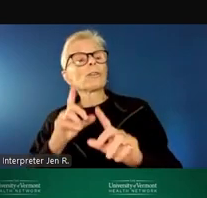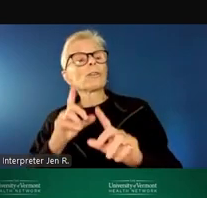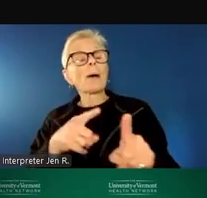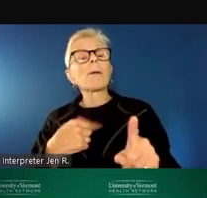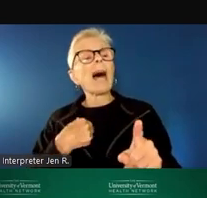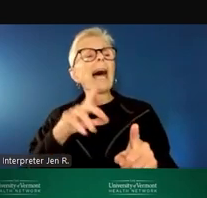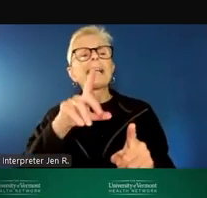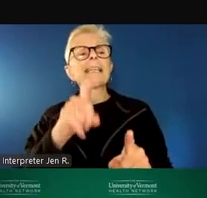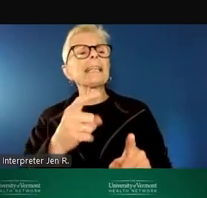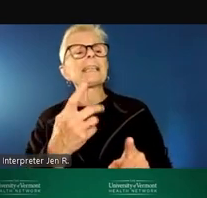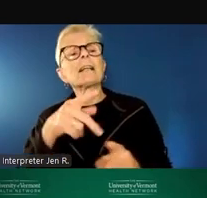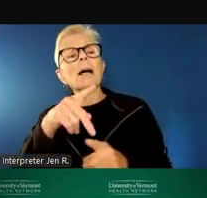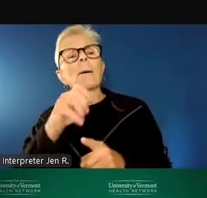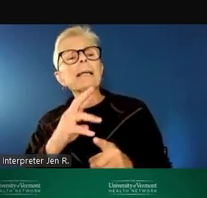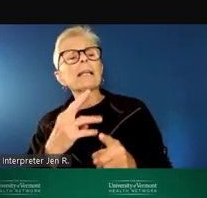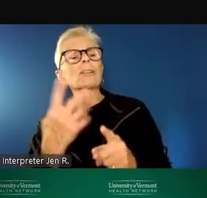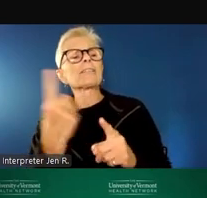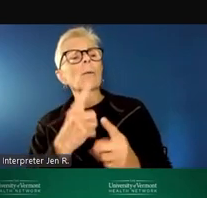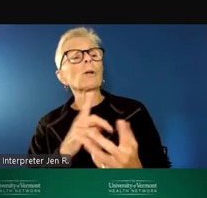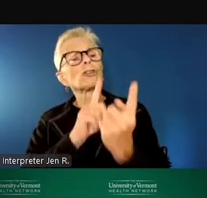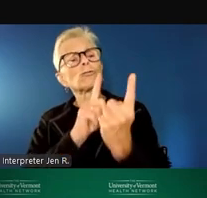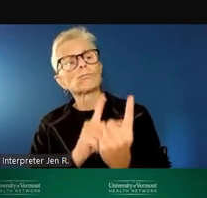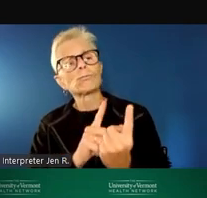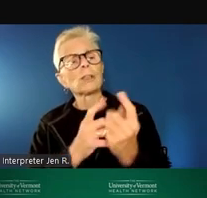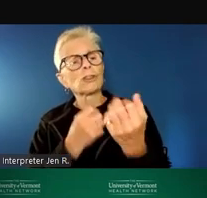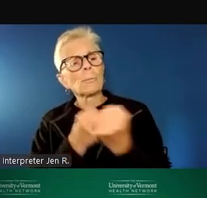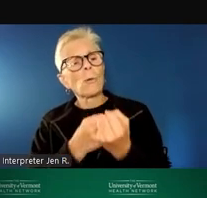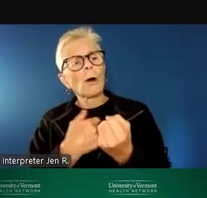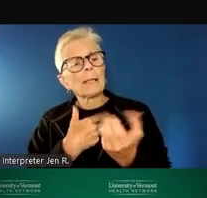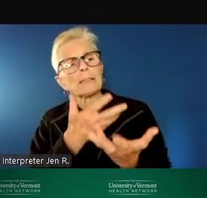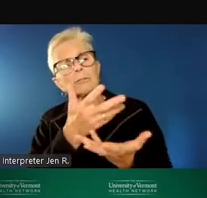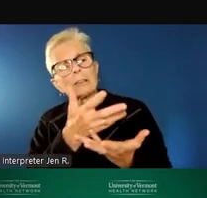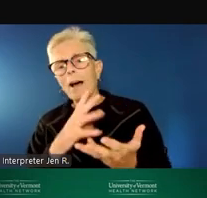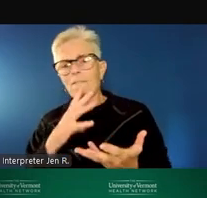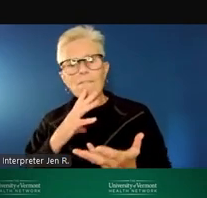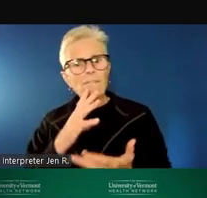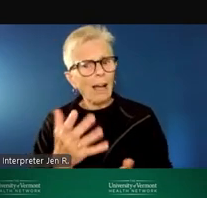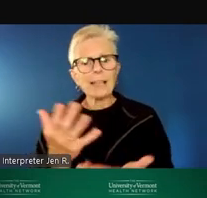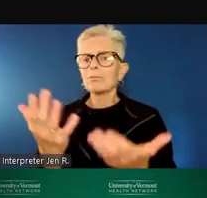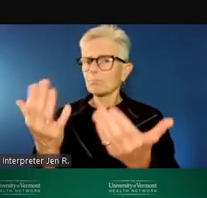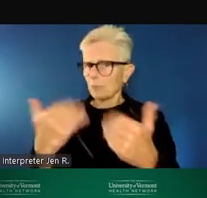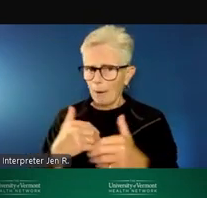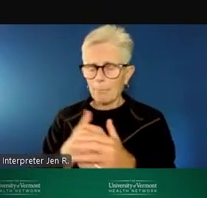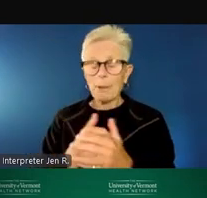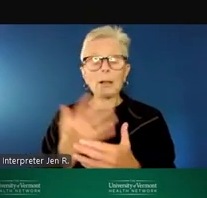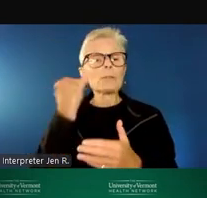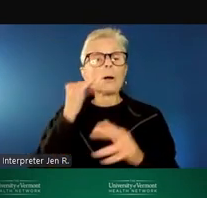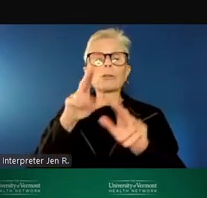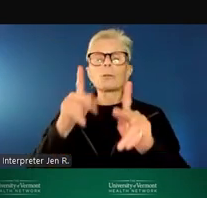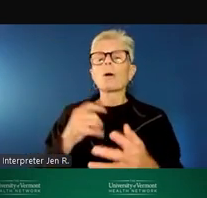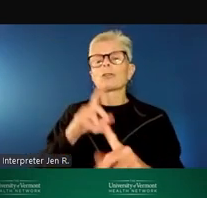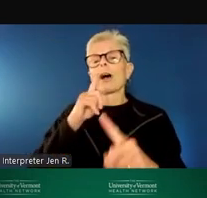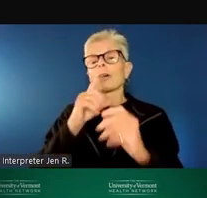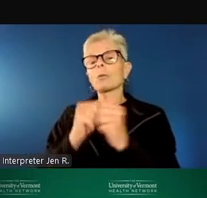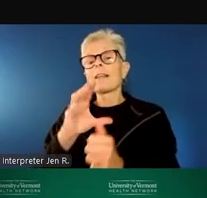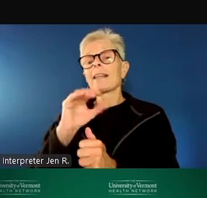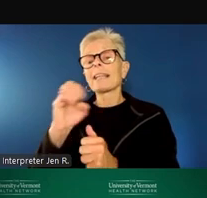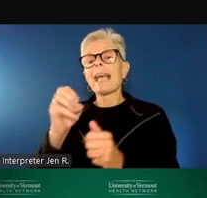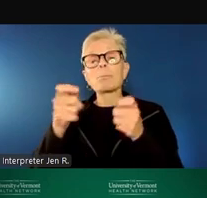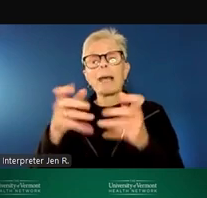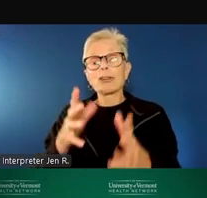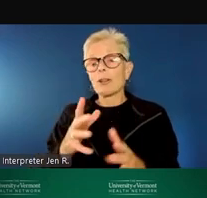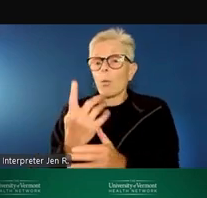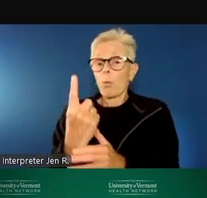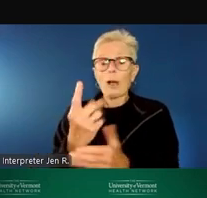support as their sole focus for their visit, that's absolutely welcome. If someone wants to talk to a case manager but that's the only